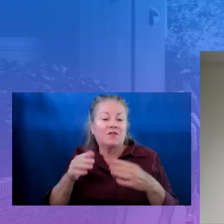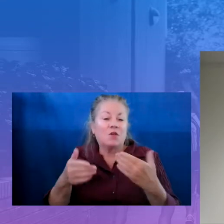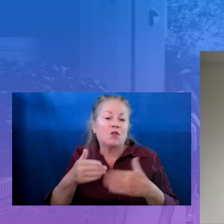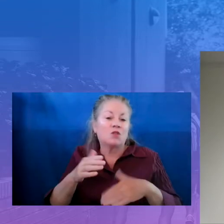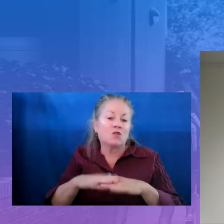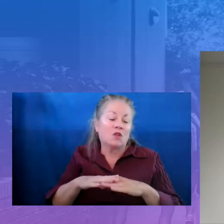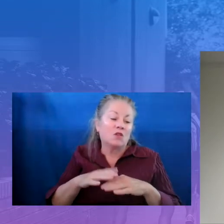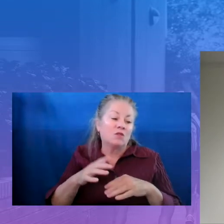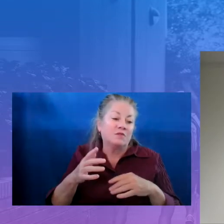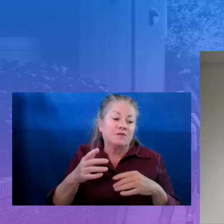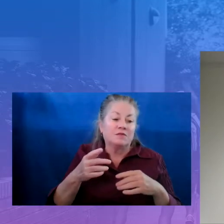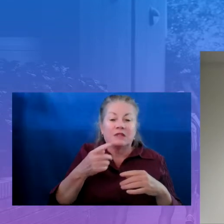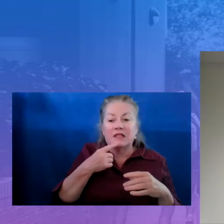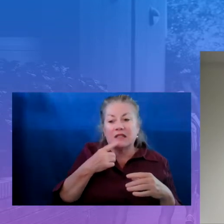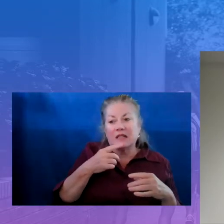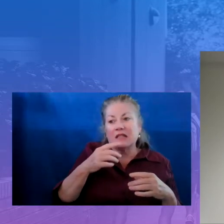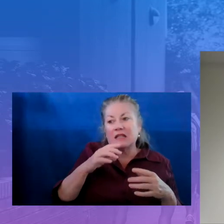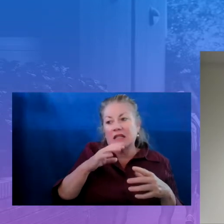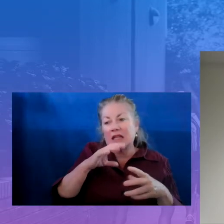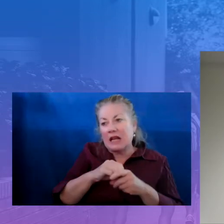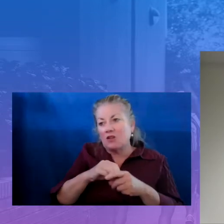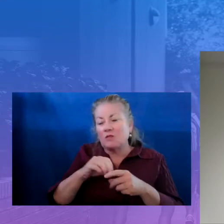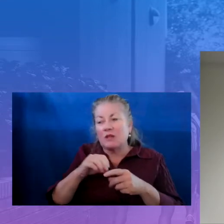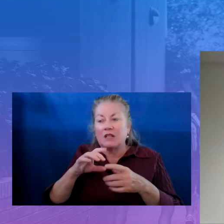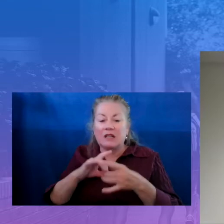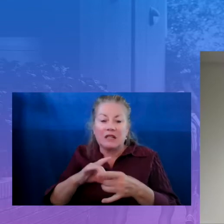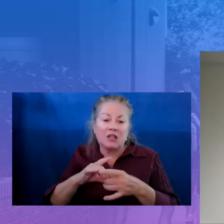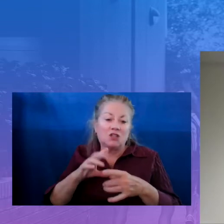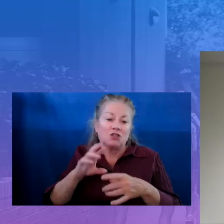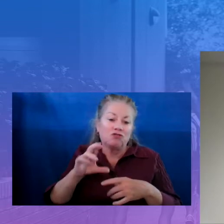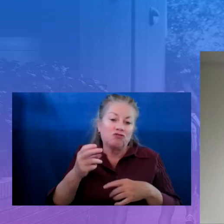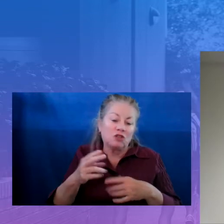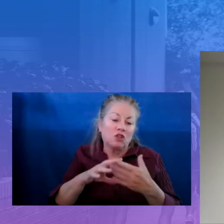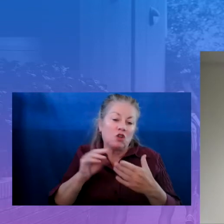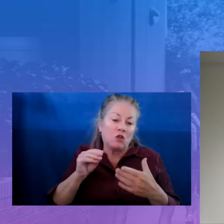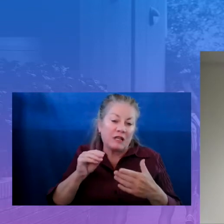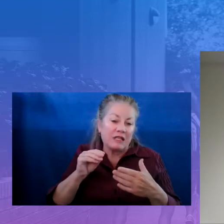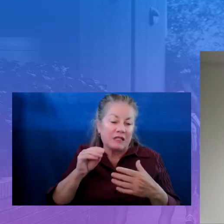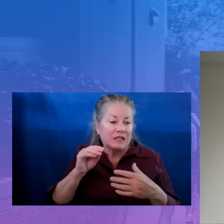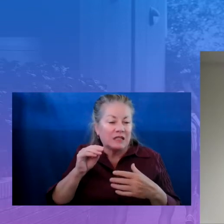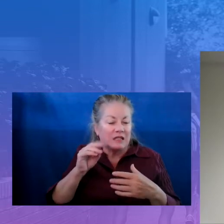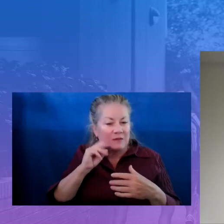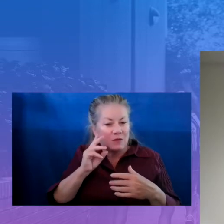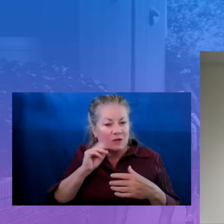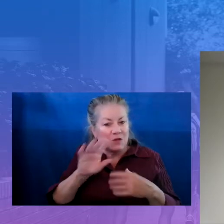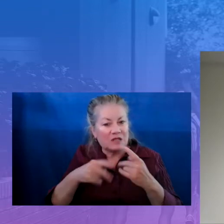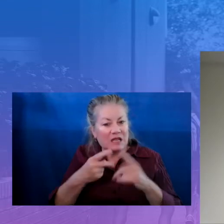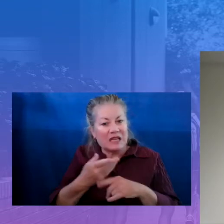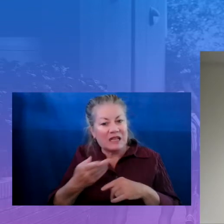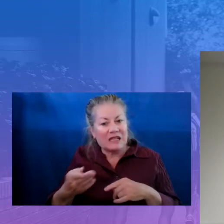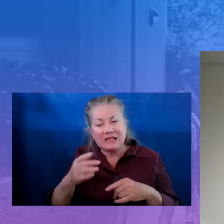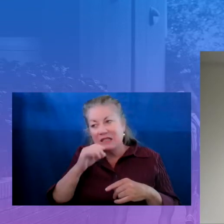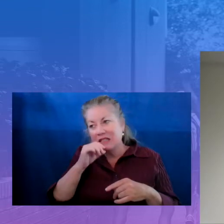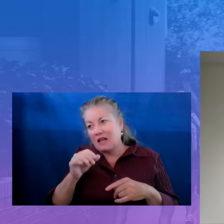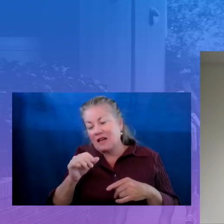connection, rich learning experiences, those kinds of things that may be not in the everyday